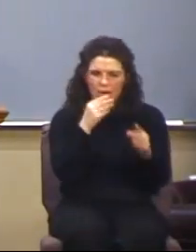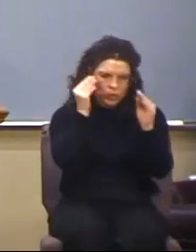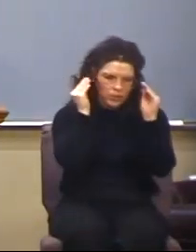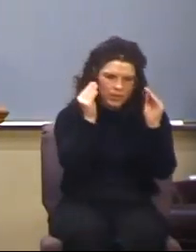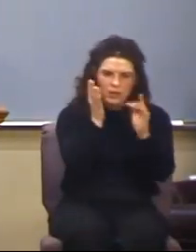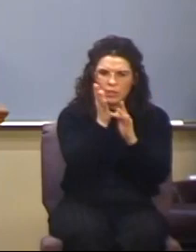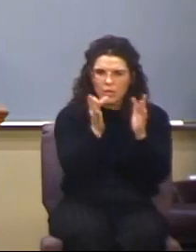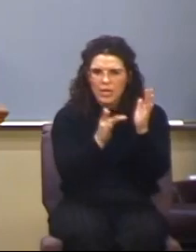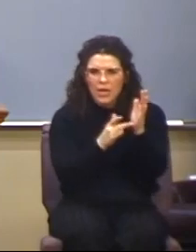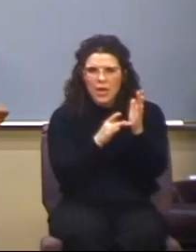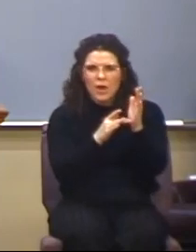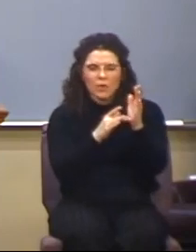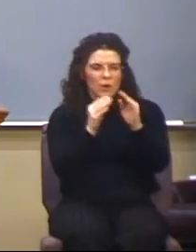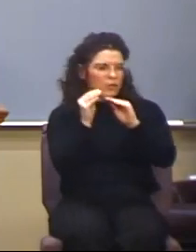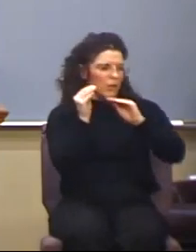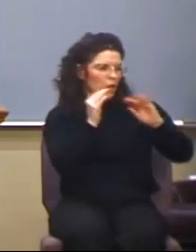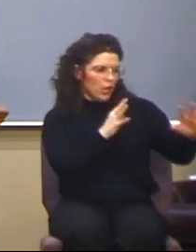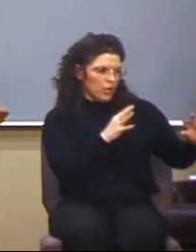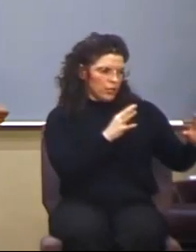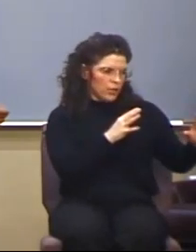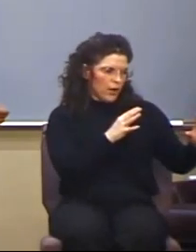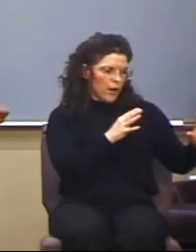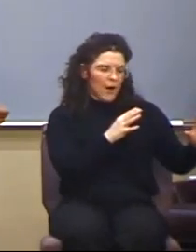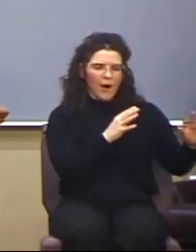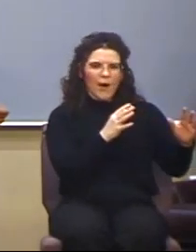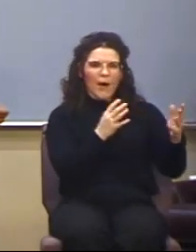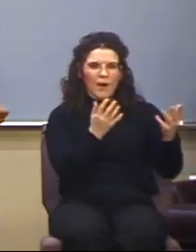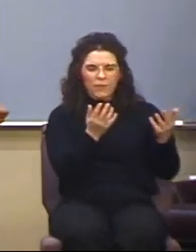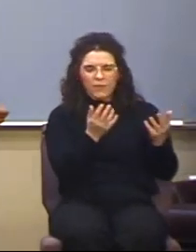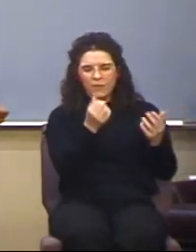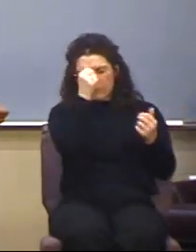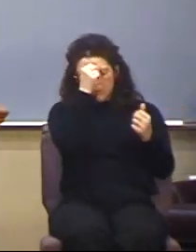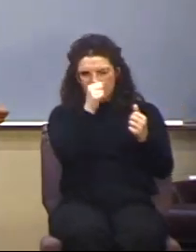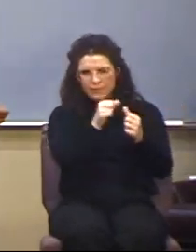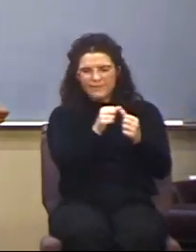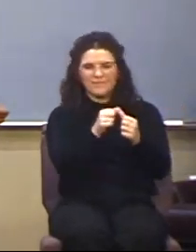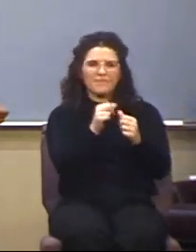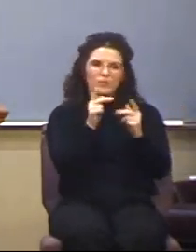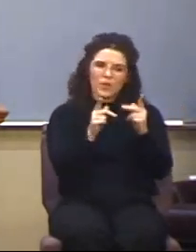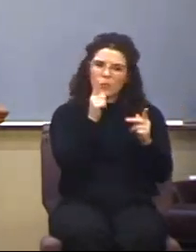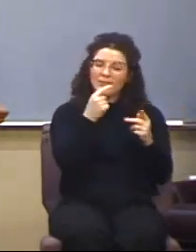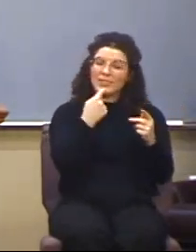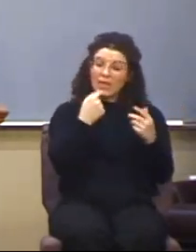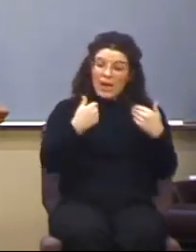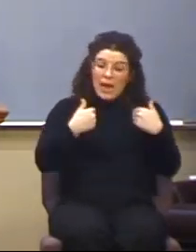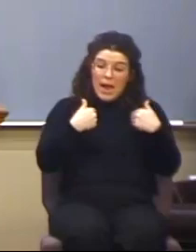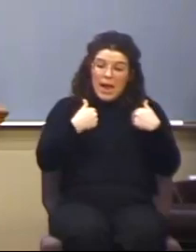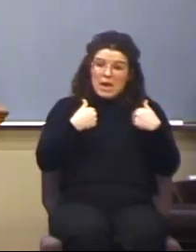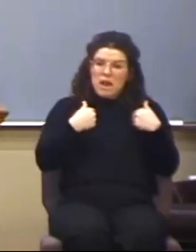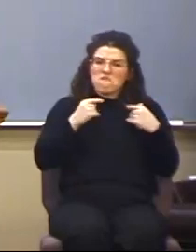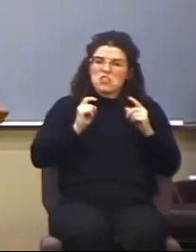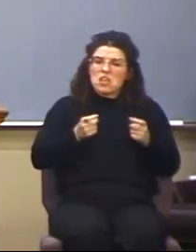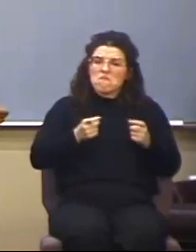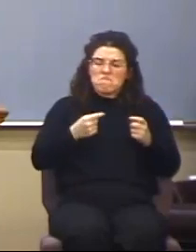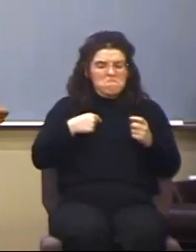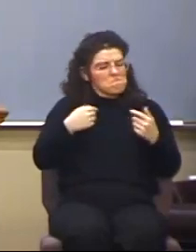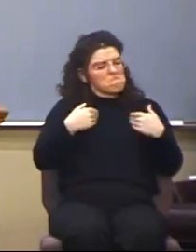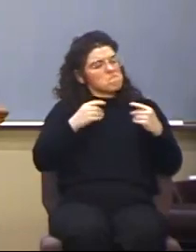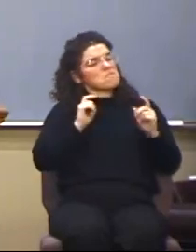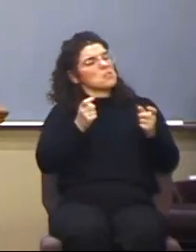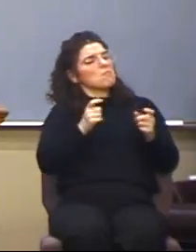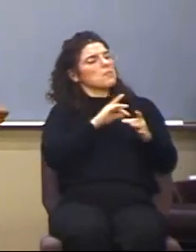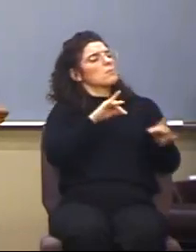teach that Jesus was accursed. And remember, those claiming to possess the gifts, there's a doctrine.